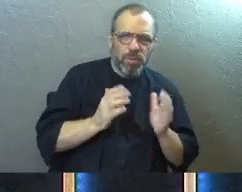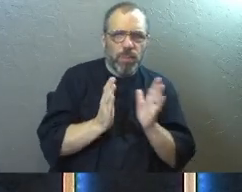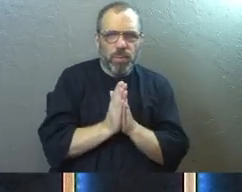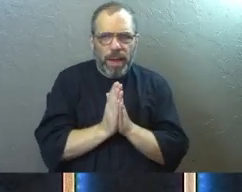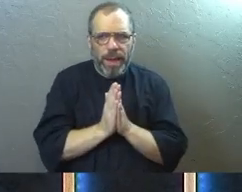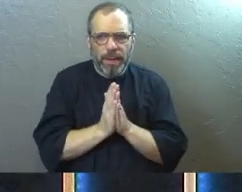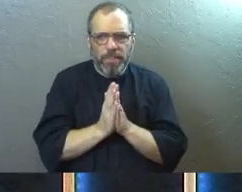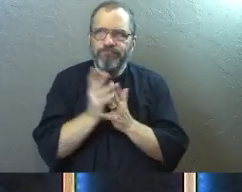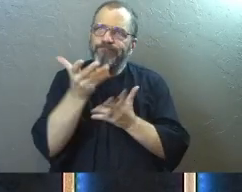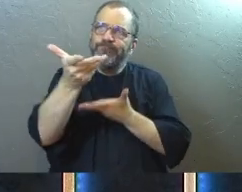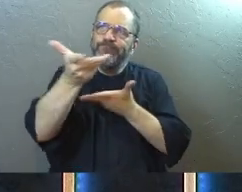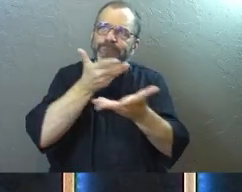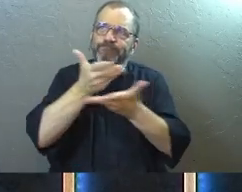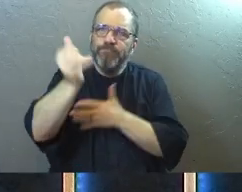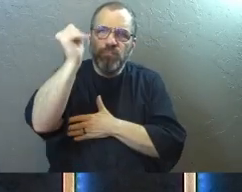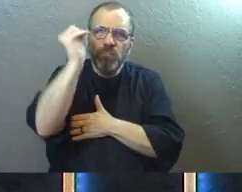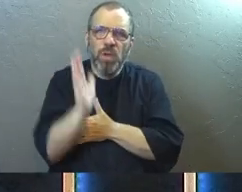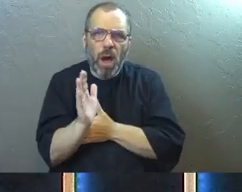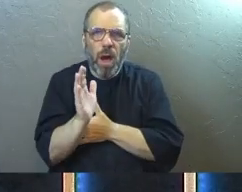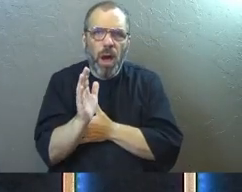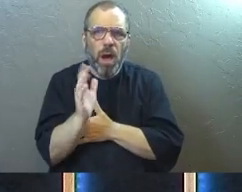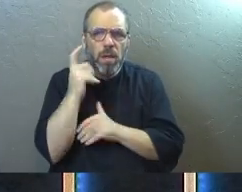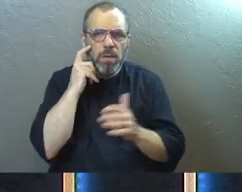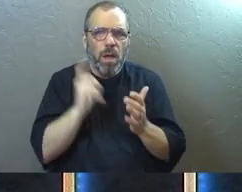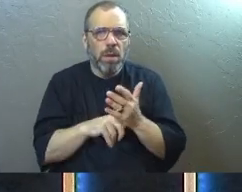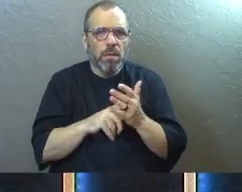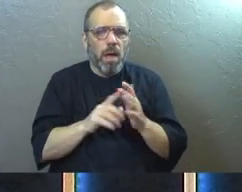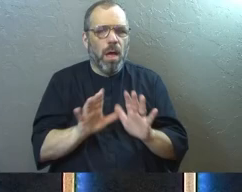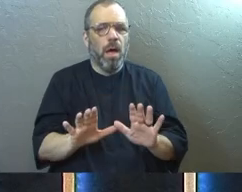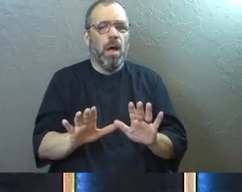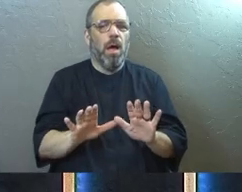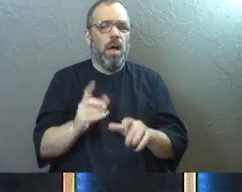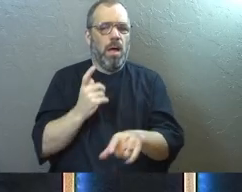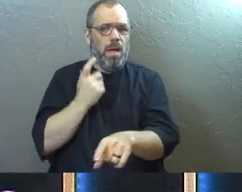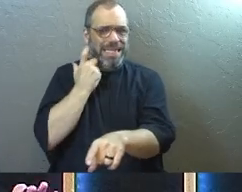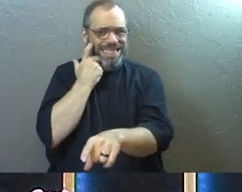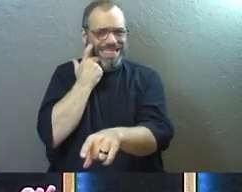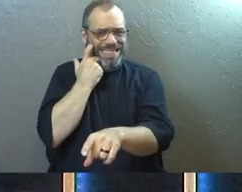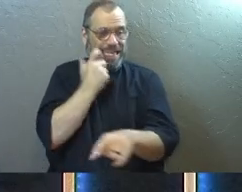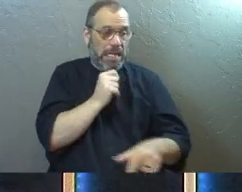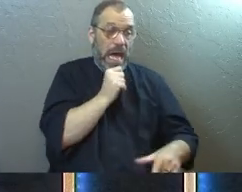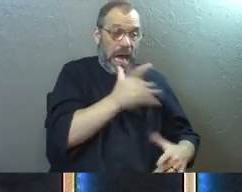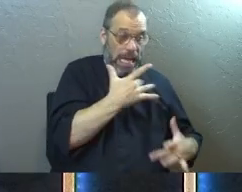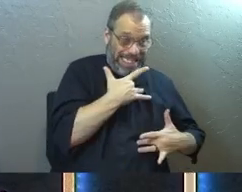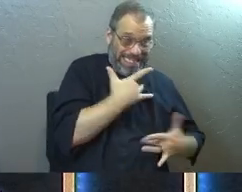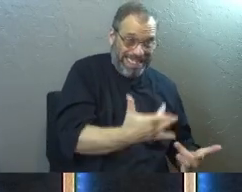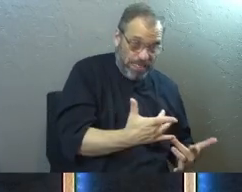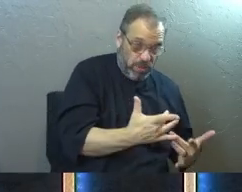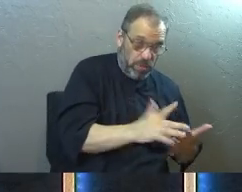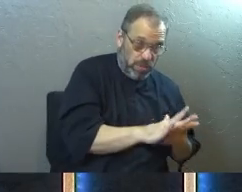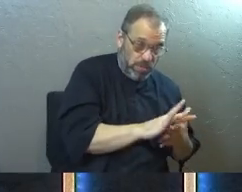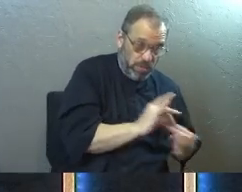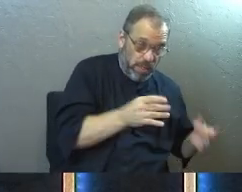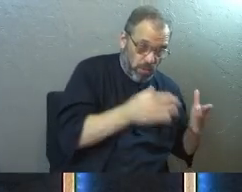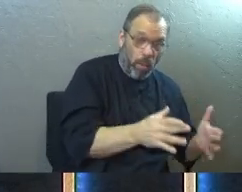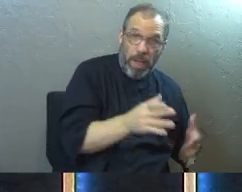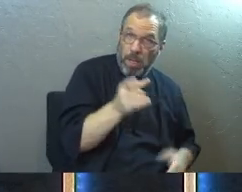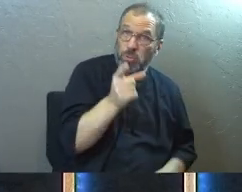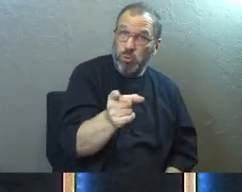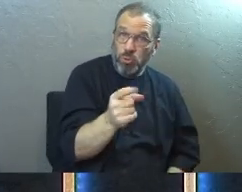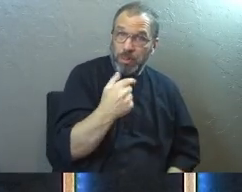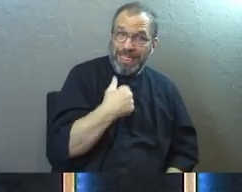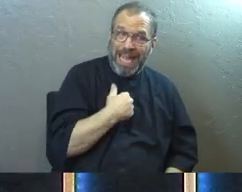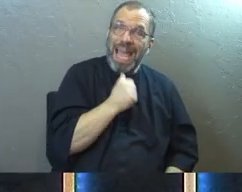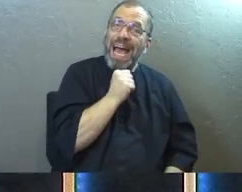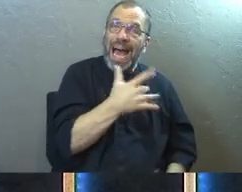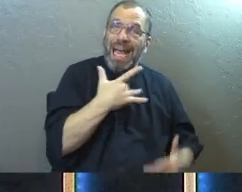how we interact with God. We have to recognize for a second what I just talked about, this unintentional spiritual formation. Every single one of us has